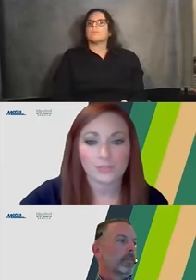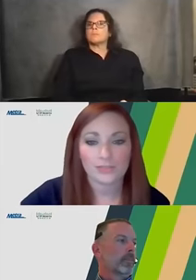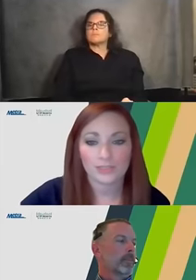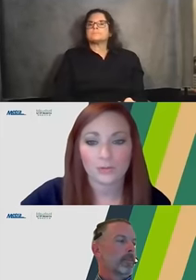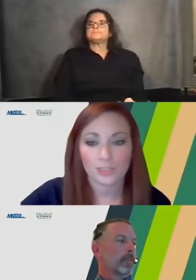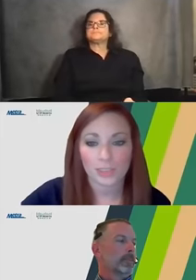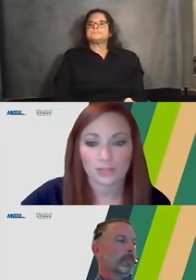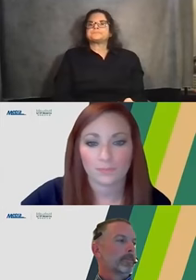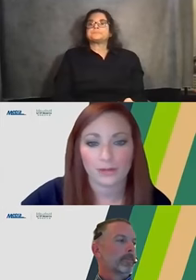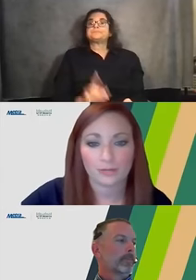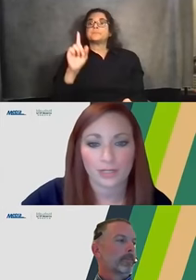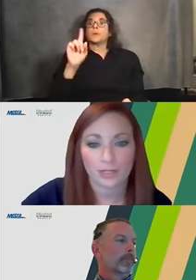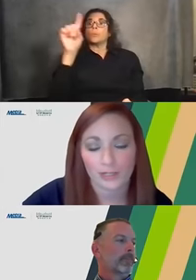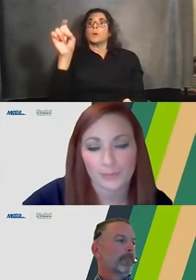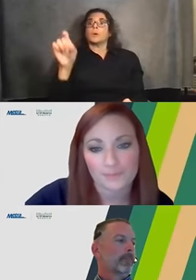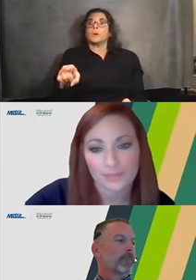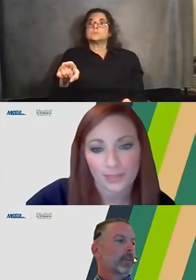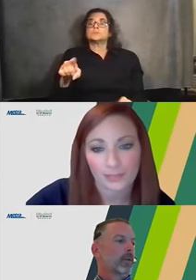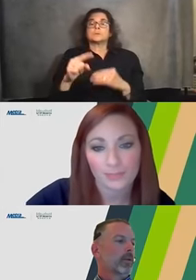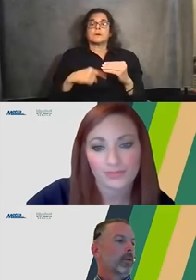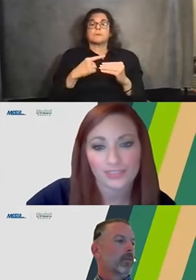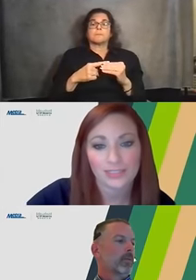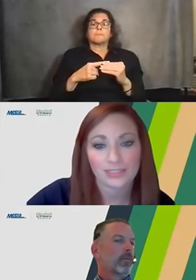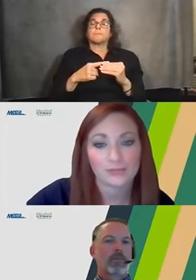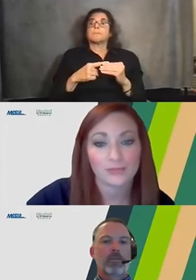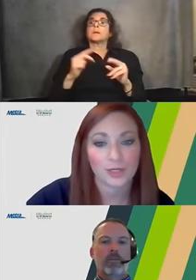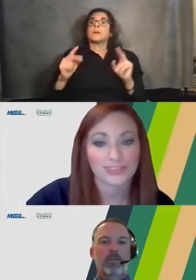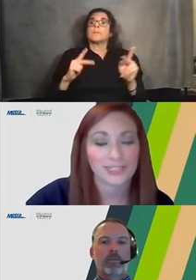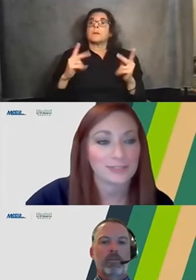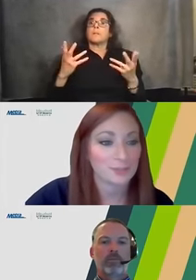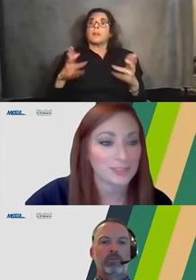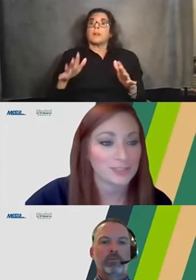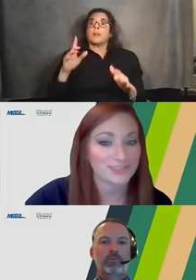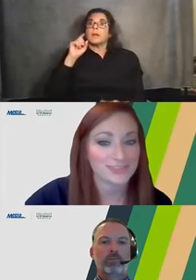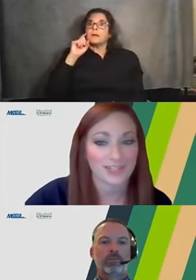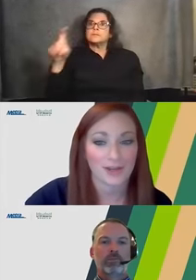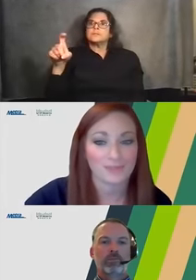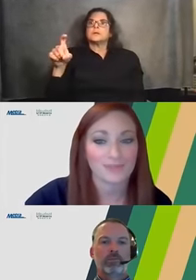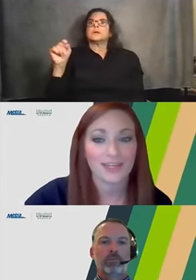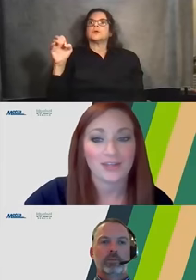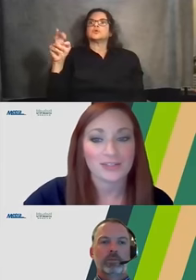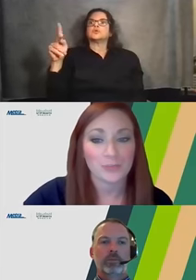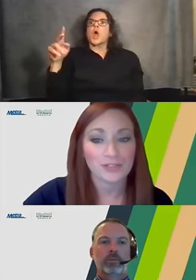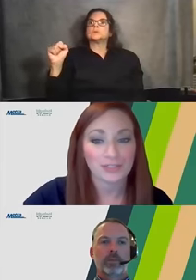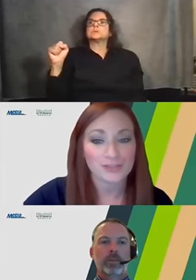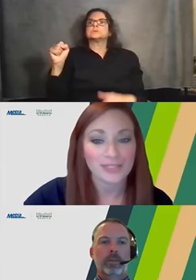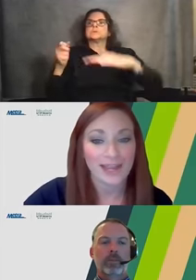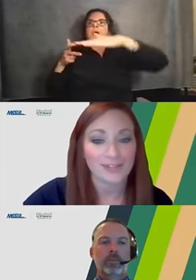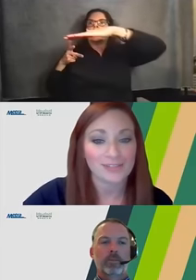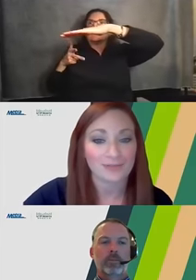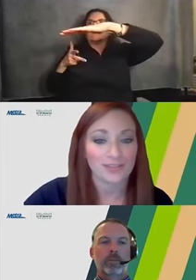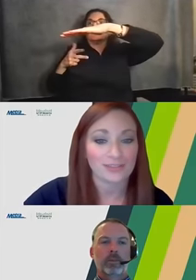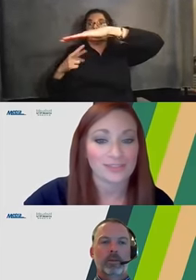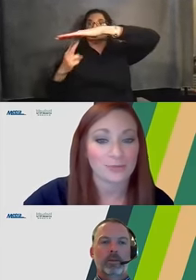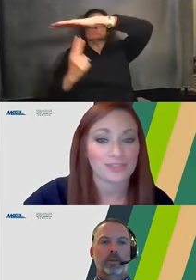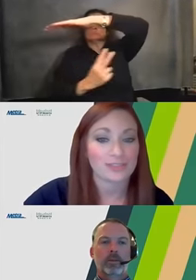I do see a question about that people have seen the trucks hitting the bridges. So will clearance be